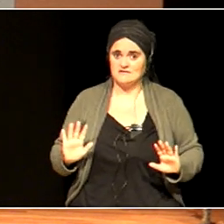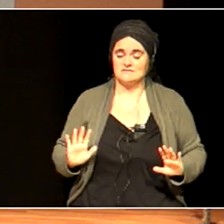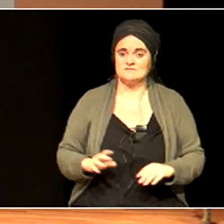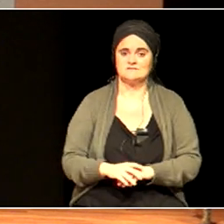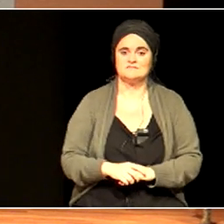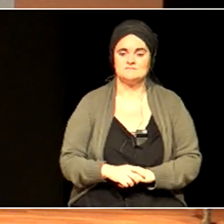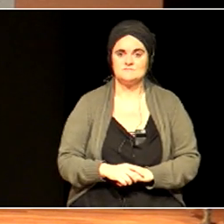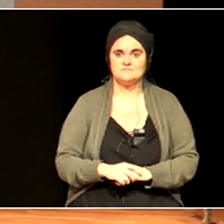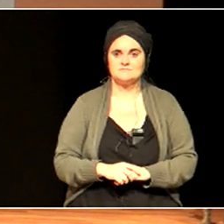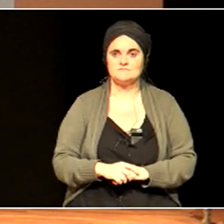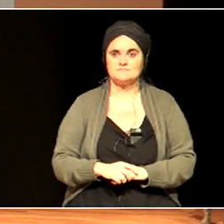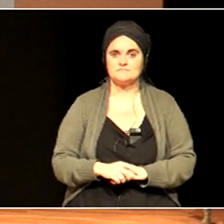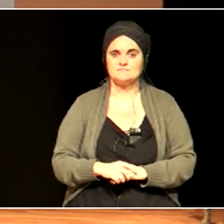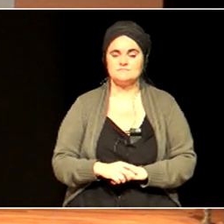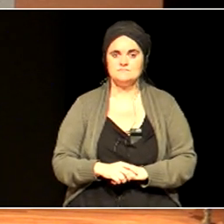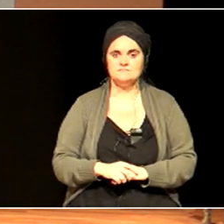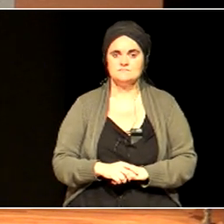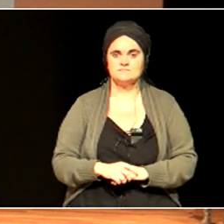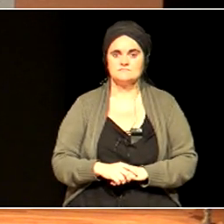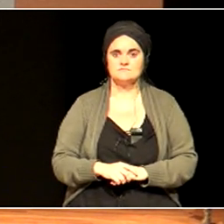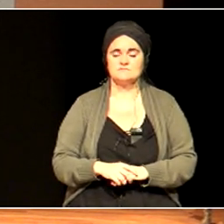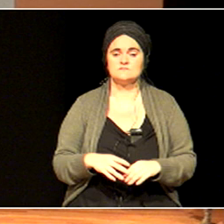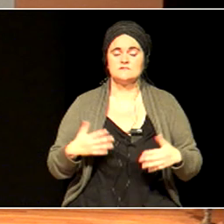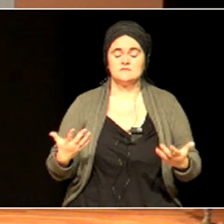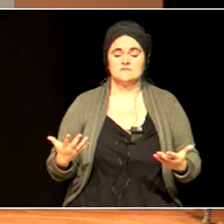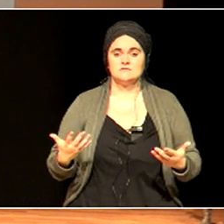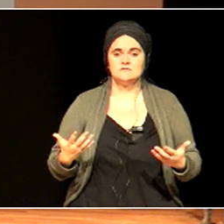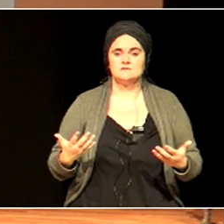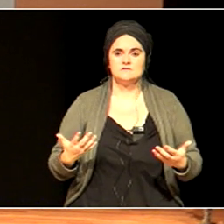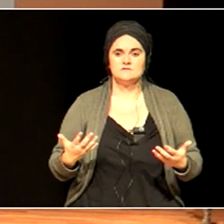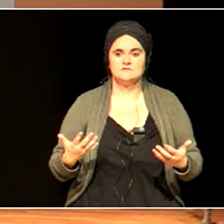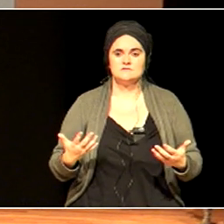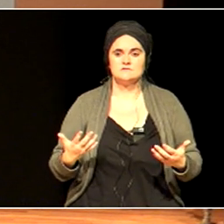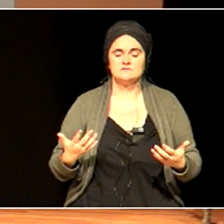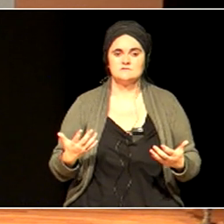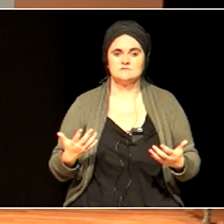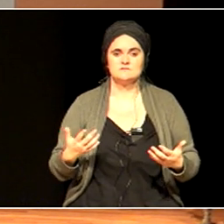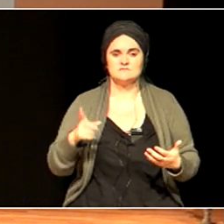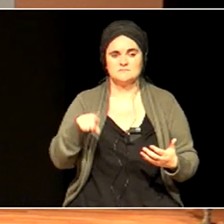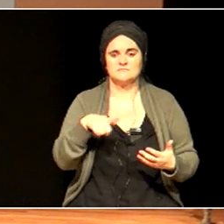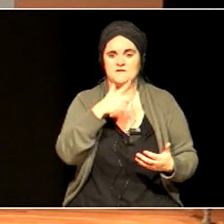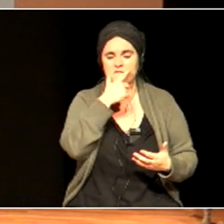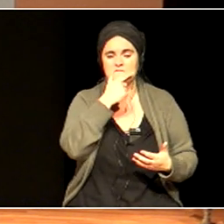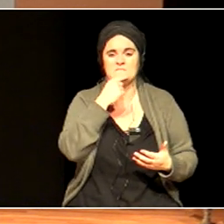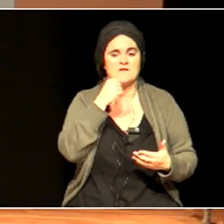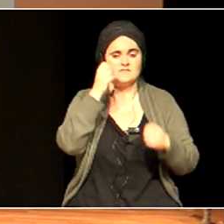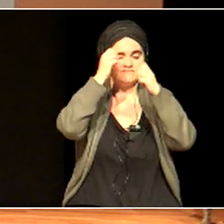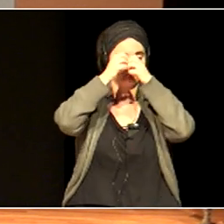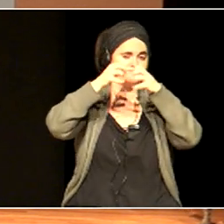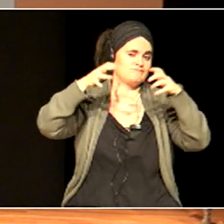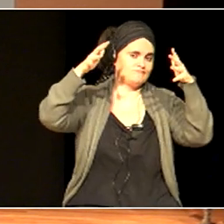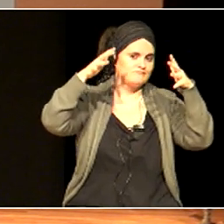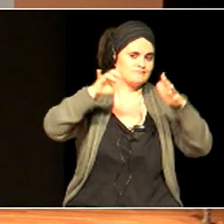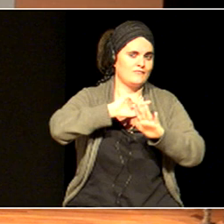And it's quite easy to get a fairly false picture of what people are up to in schools. And it's